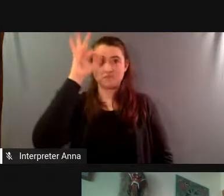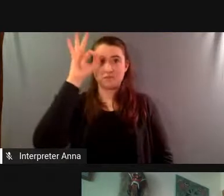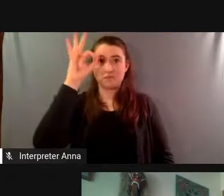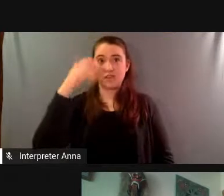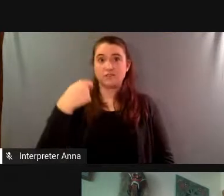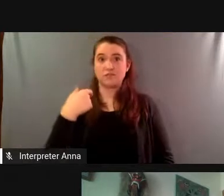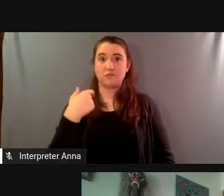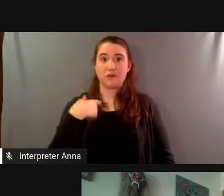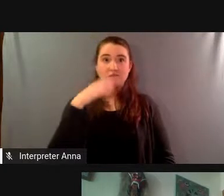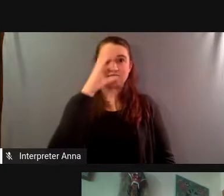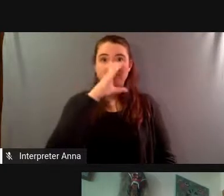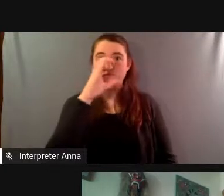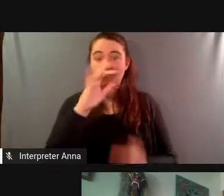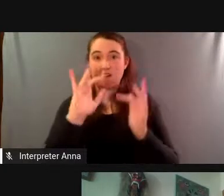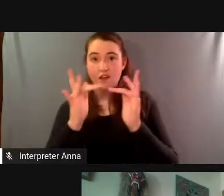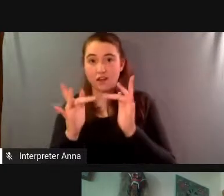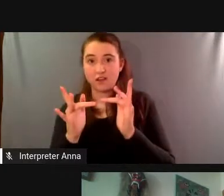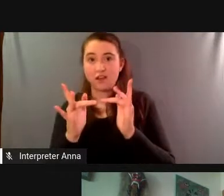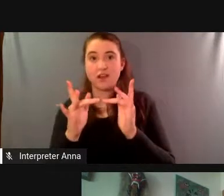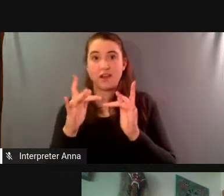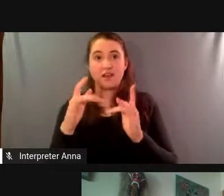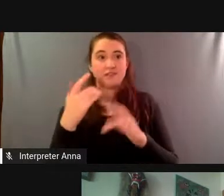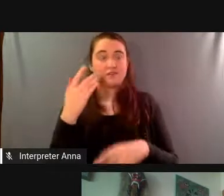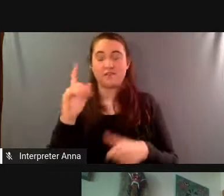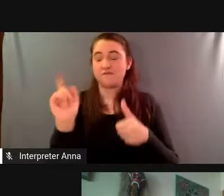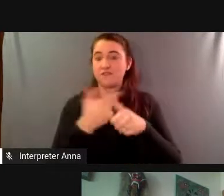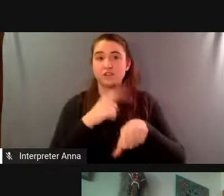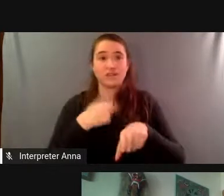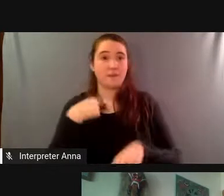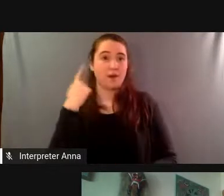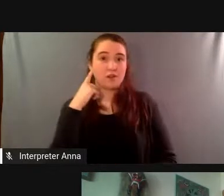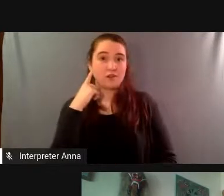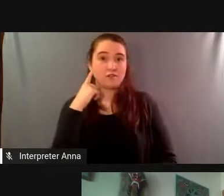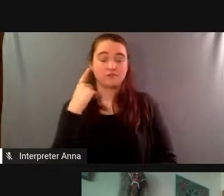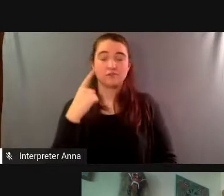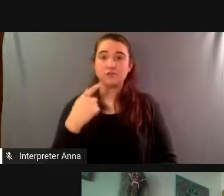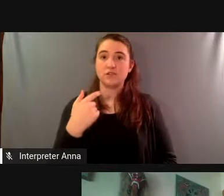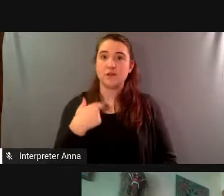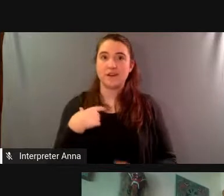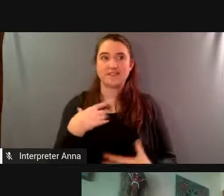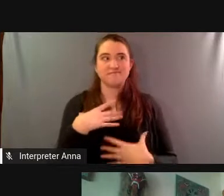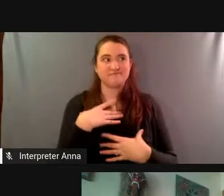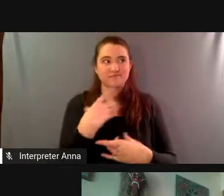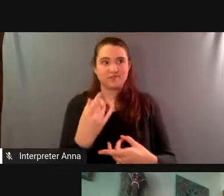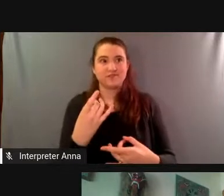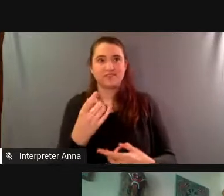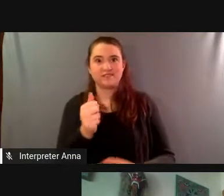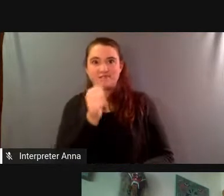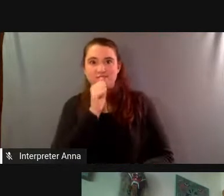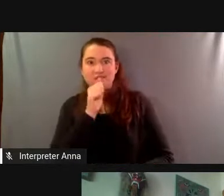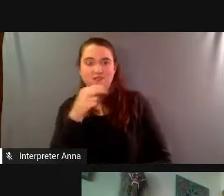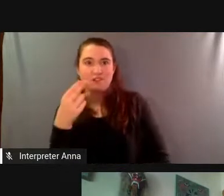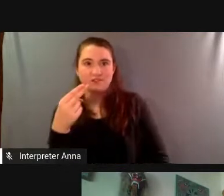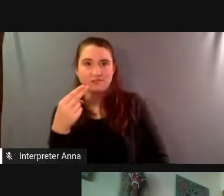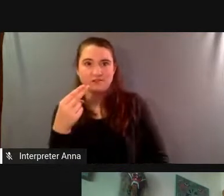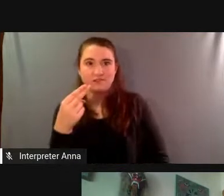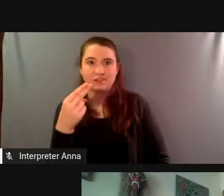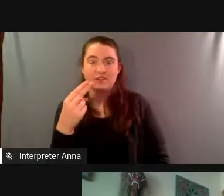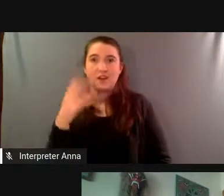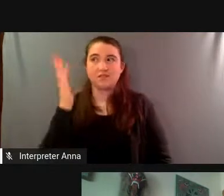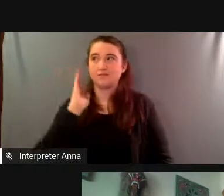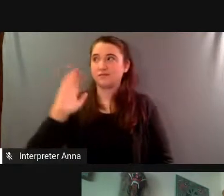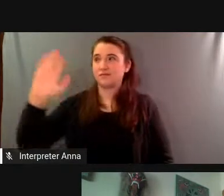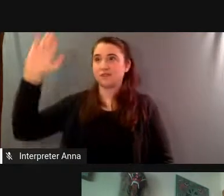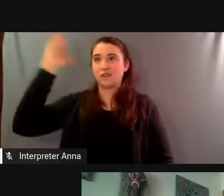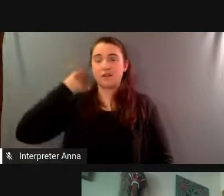internet so um you know i'm really interested in these sort of hidden histories stories that uh had a lot of exposure were